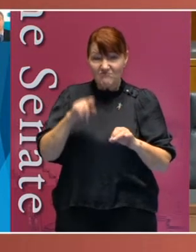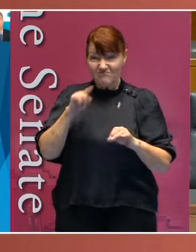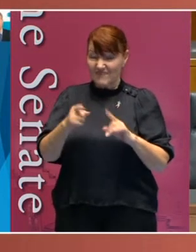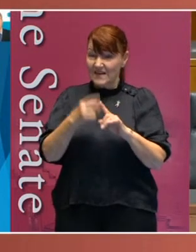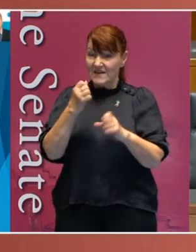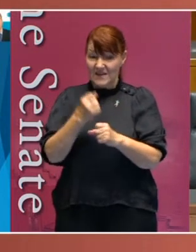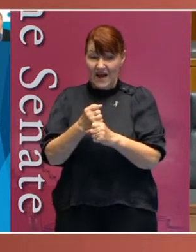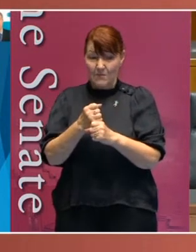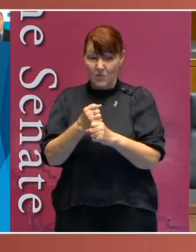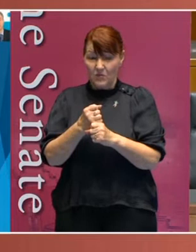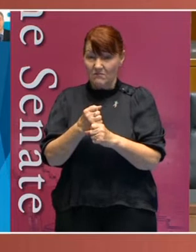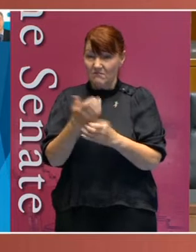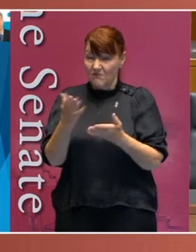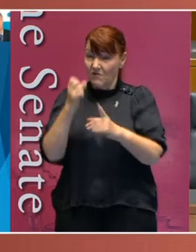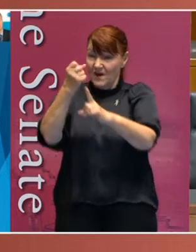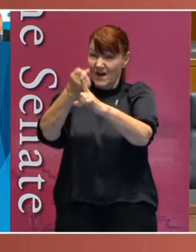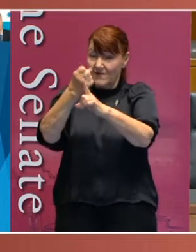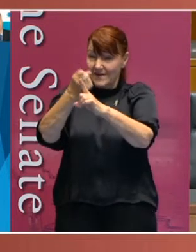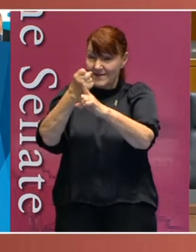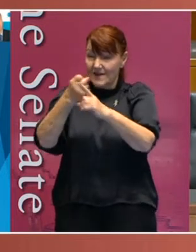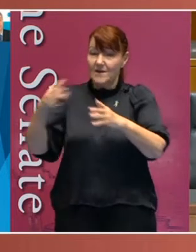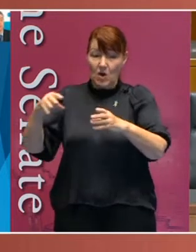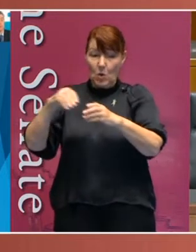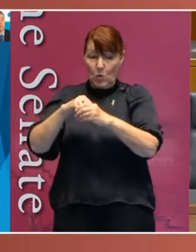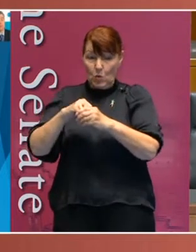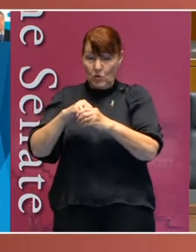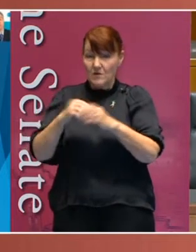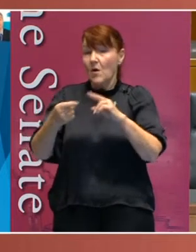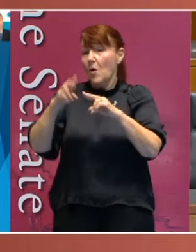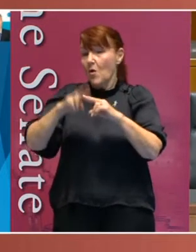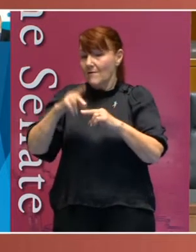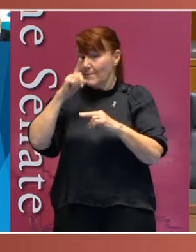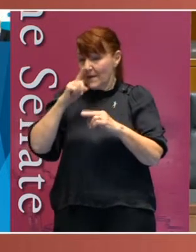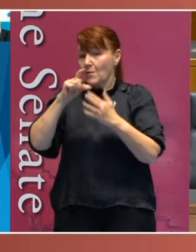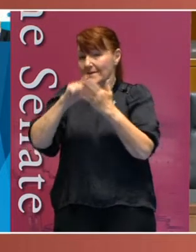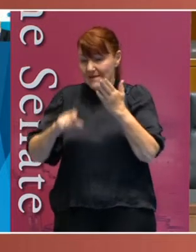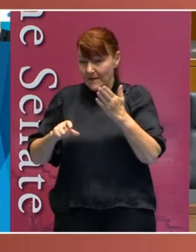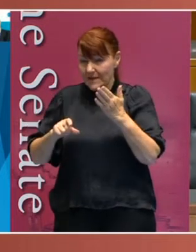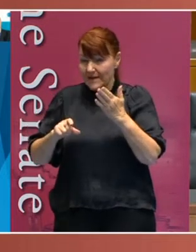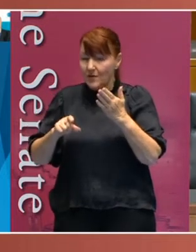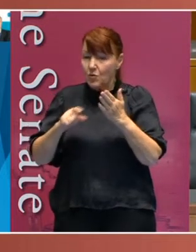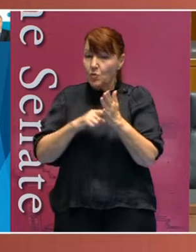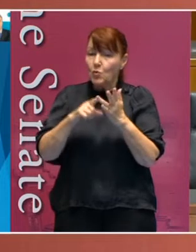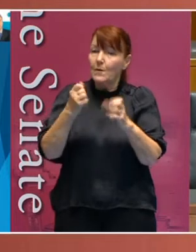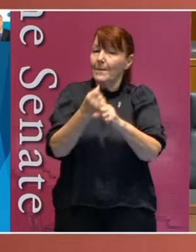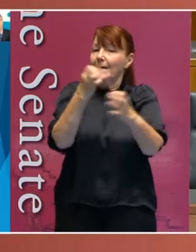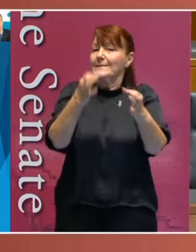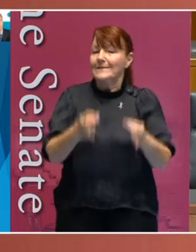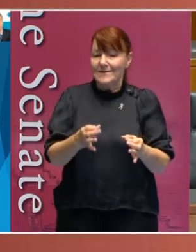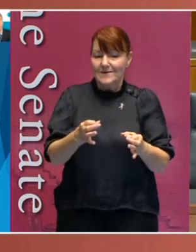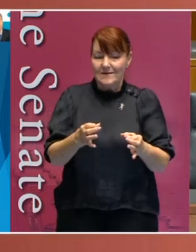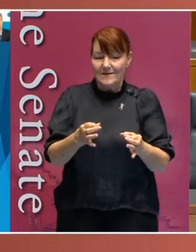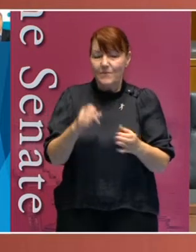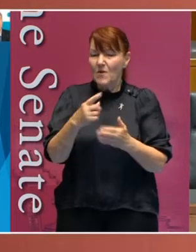example of advocacy inclusion of people with disability in decision making, but it cannot be the only